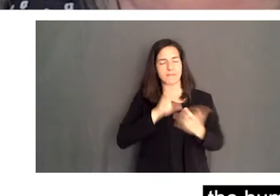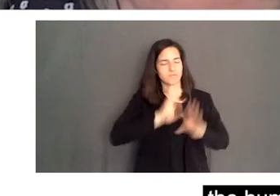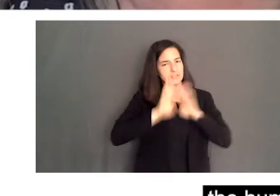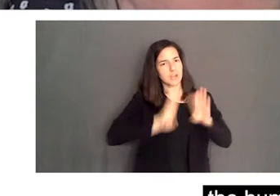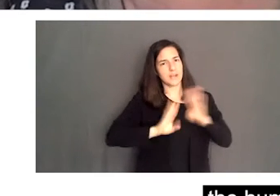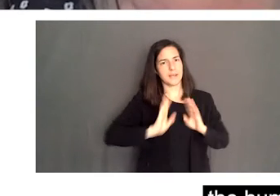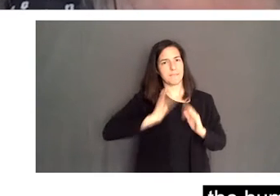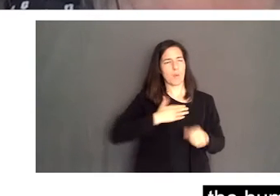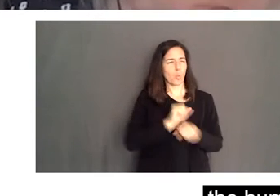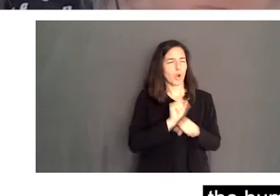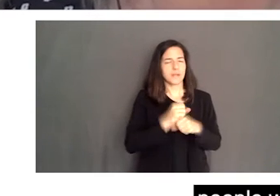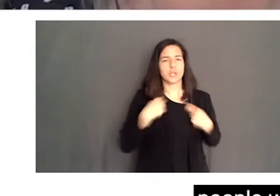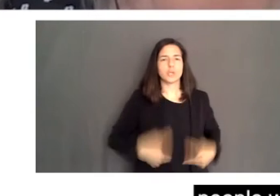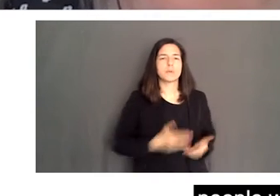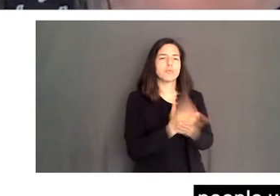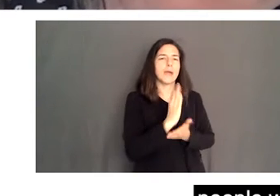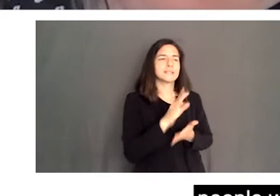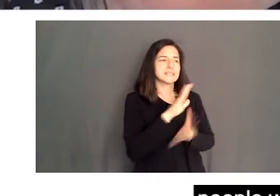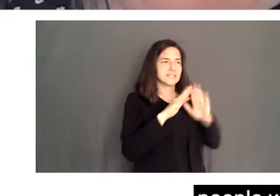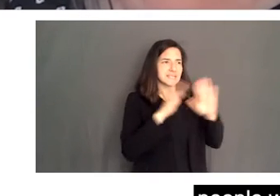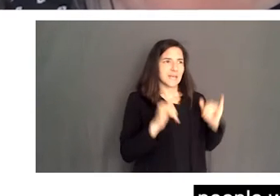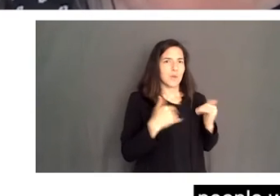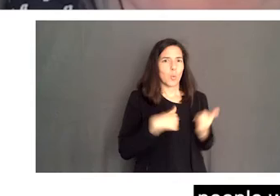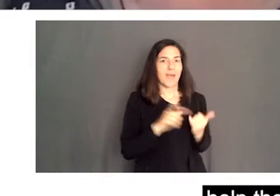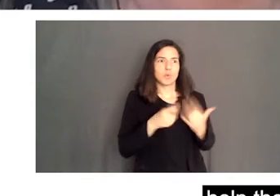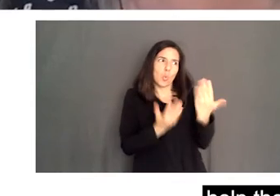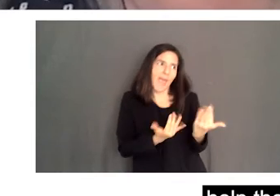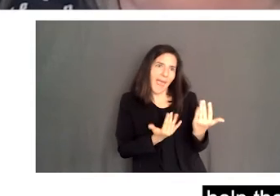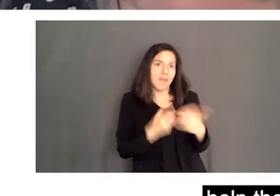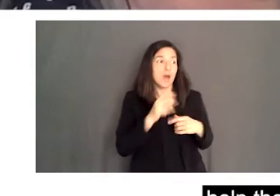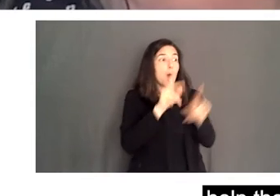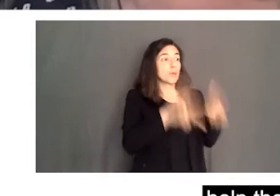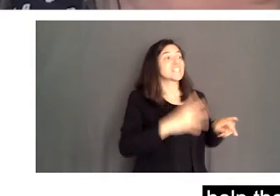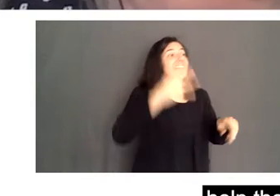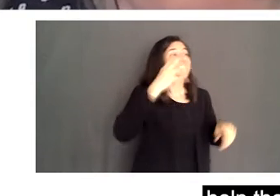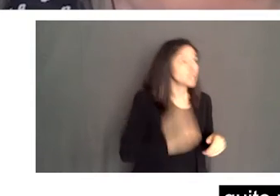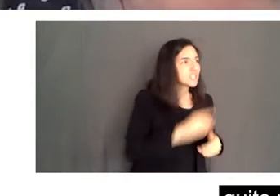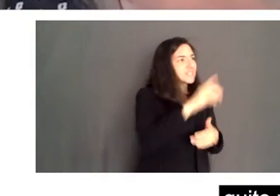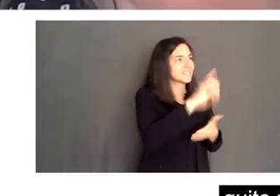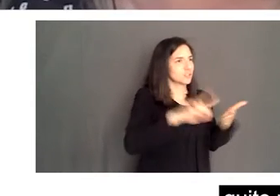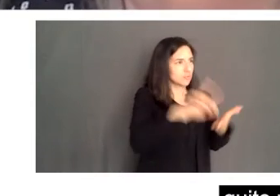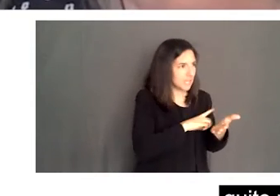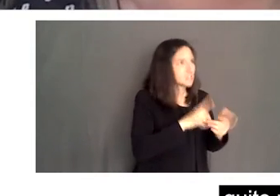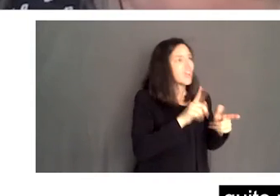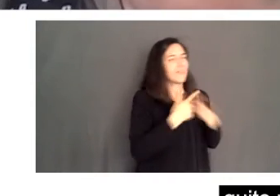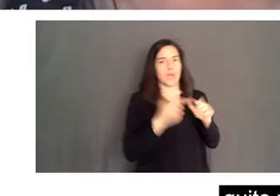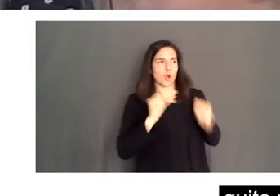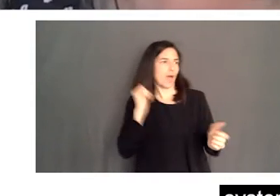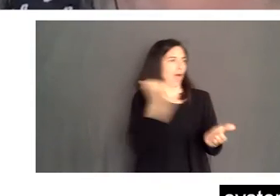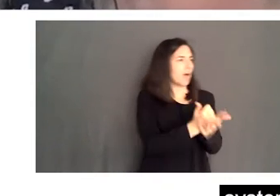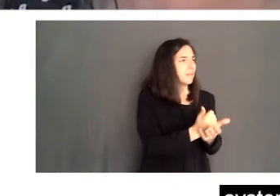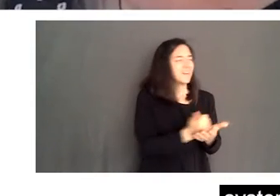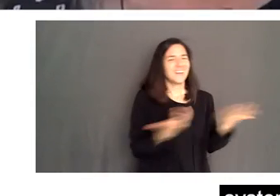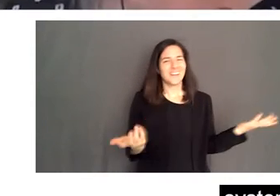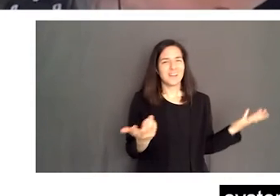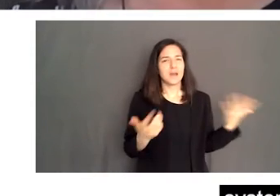system by having to wait until people were discriminated against before we could help them, because that's what the system is. It's quite reactive and wanted to put in place a